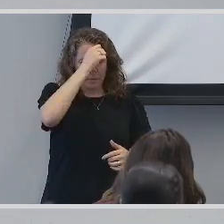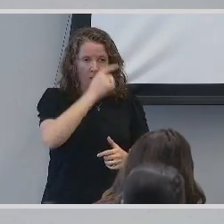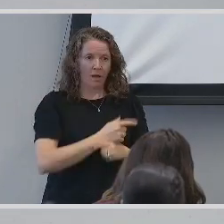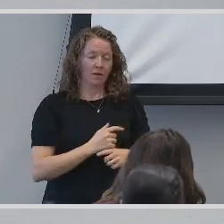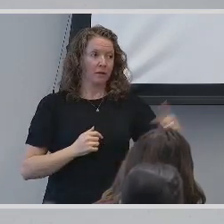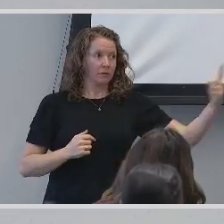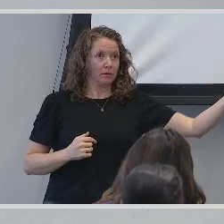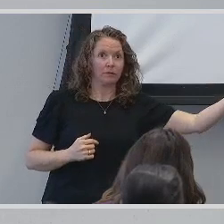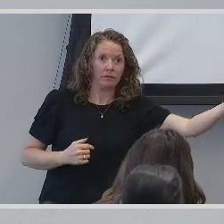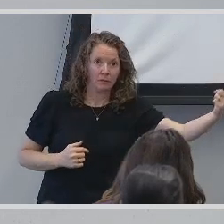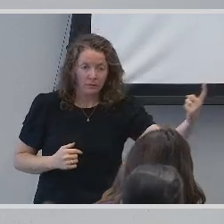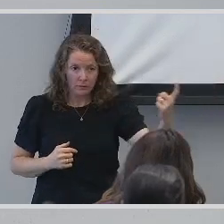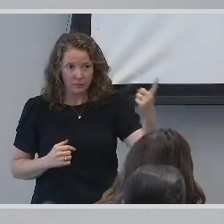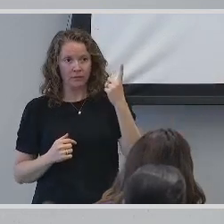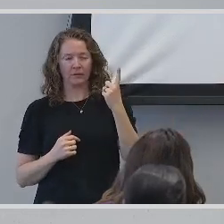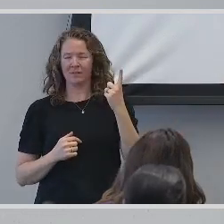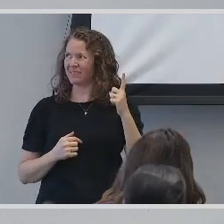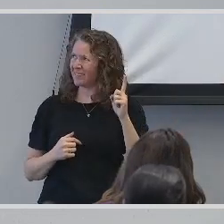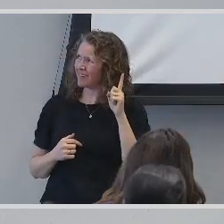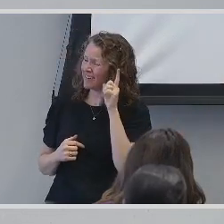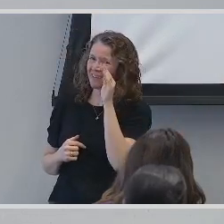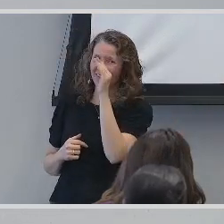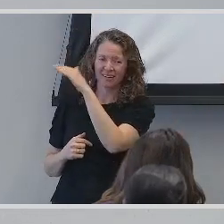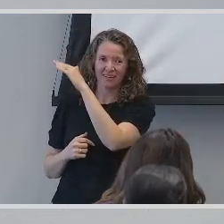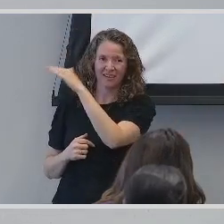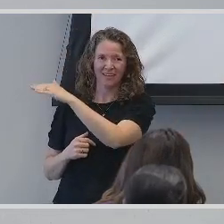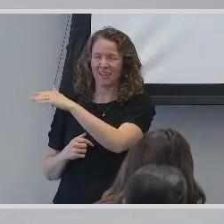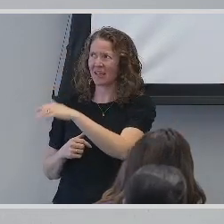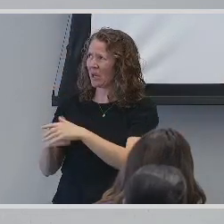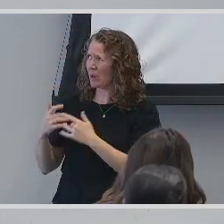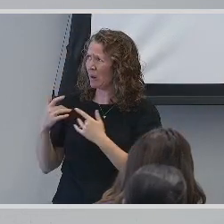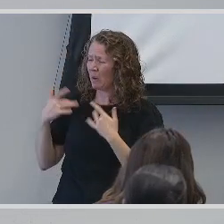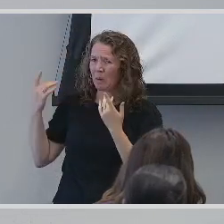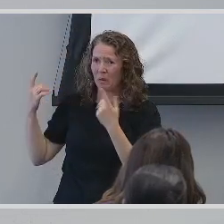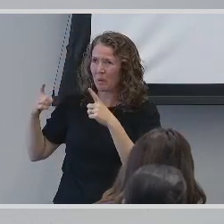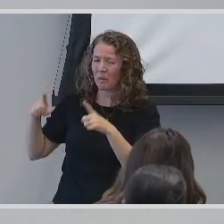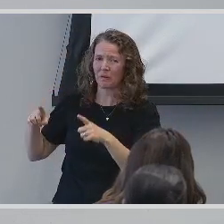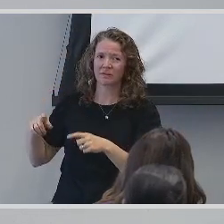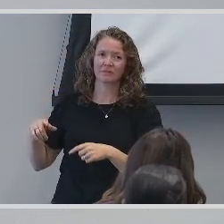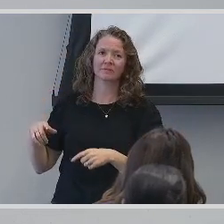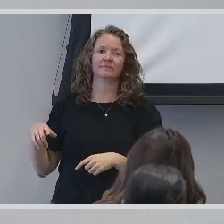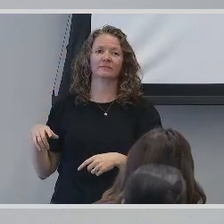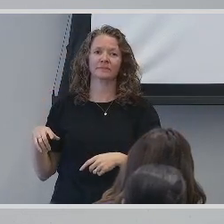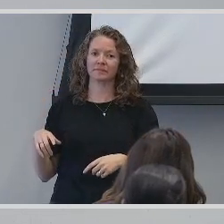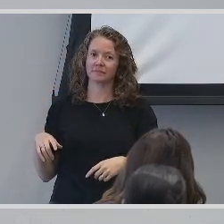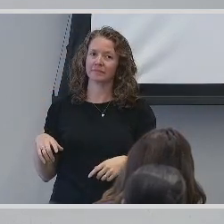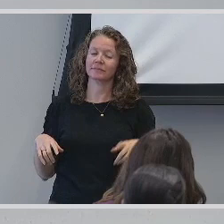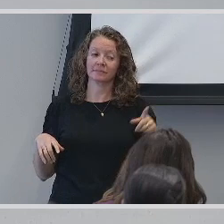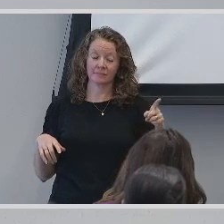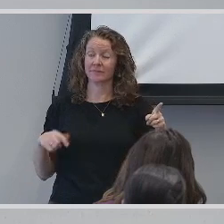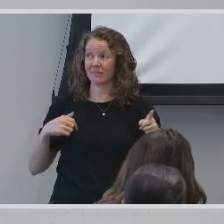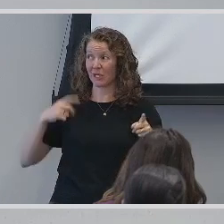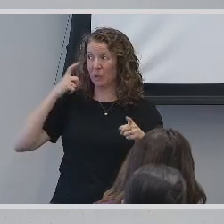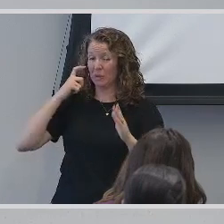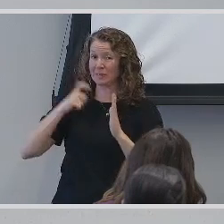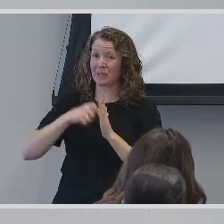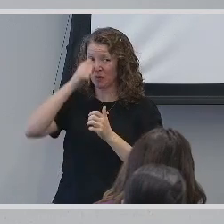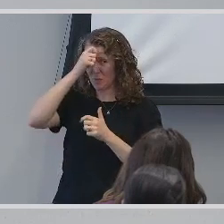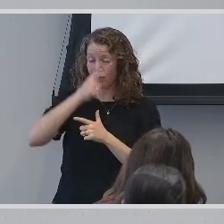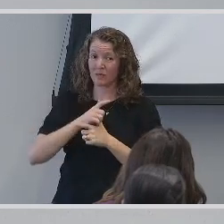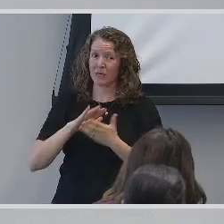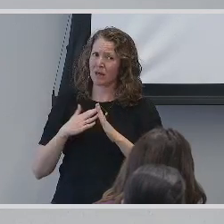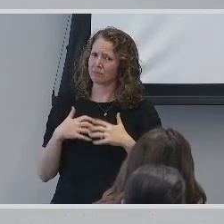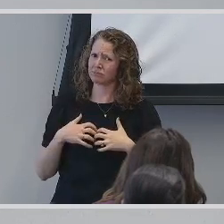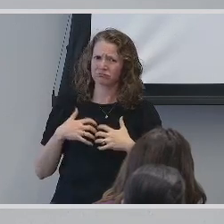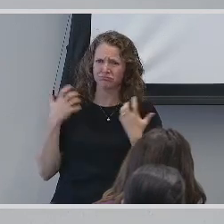stairs to investigate. He approached us, asked the officer what was going on, and became visibly angry, leading to a